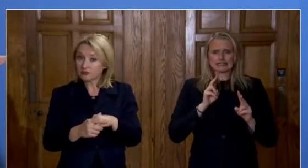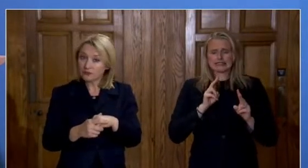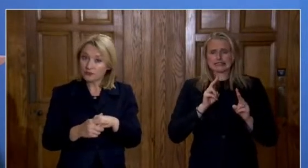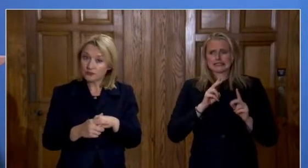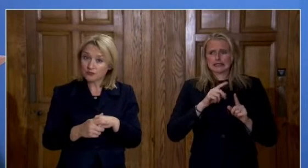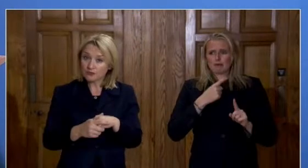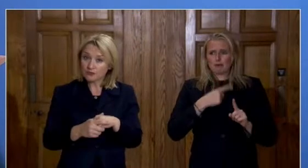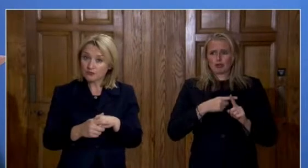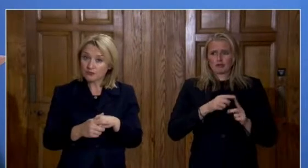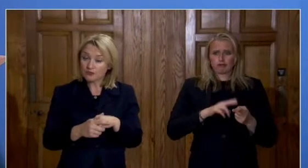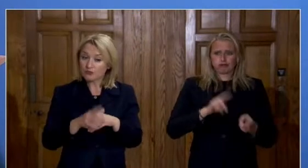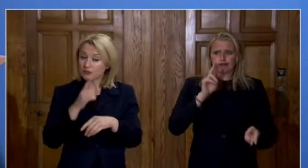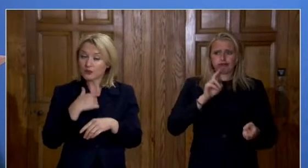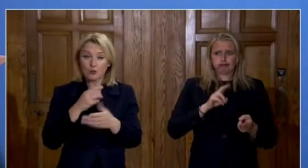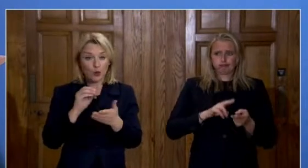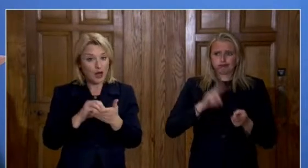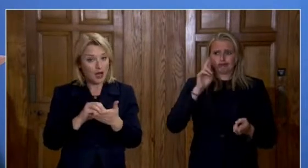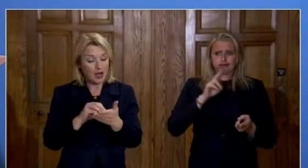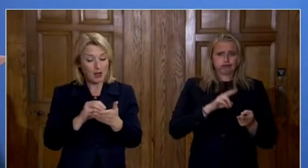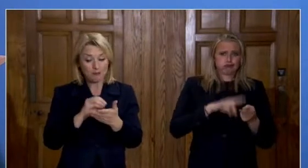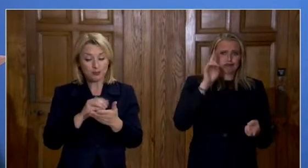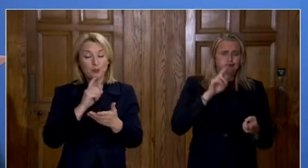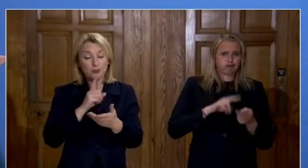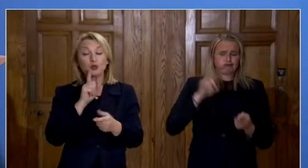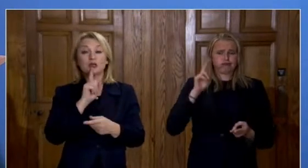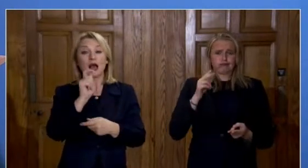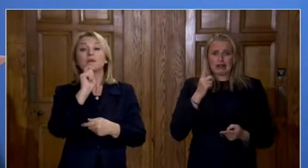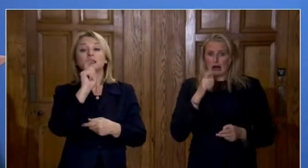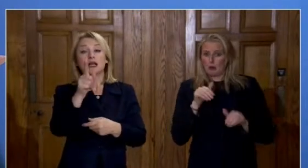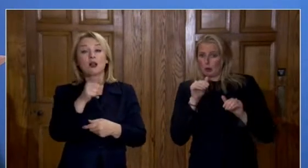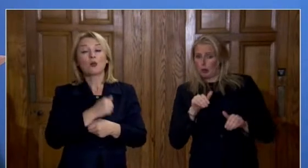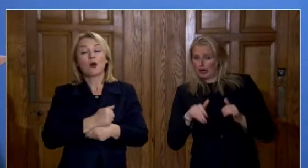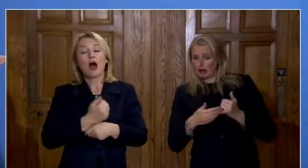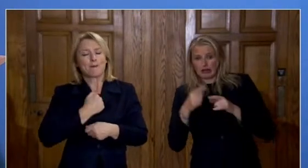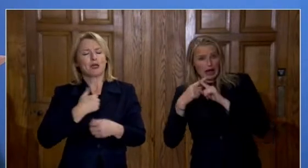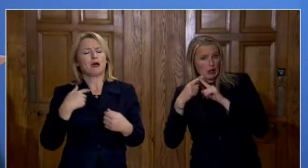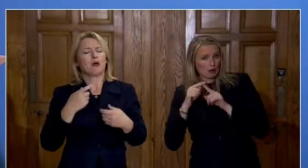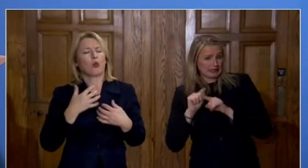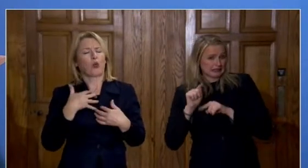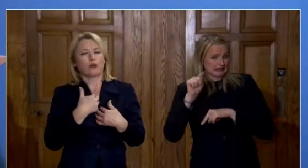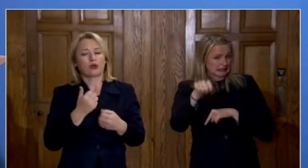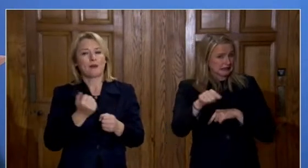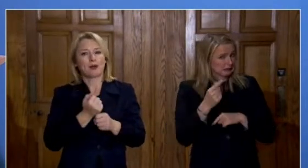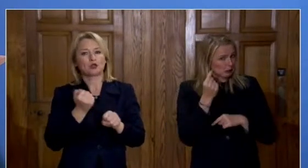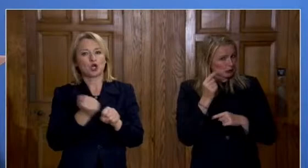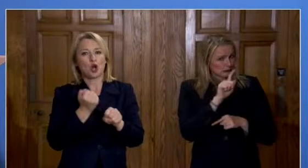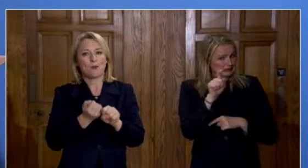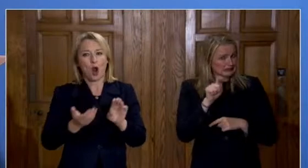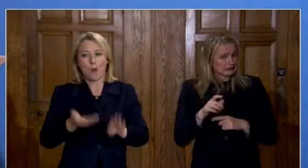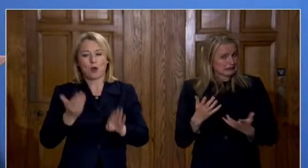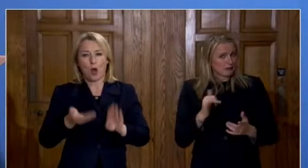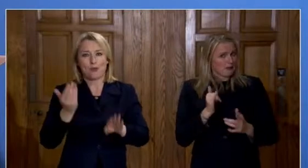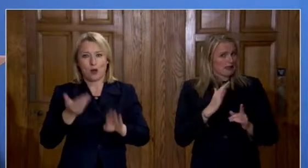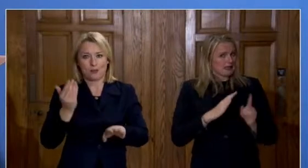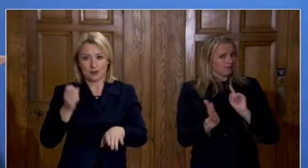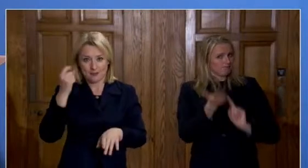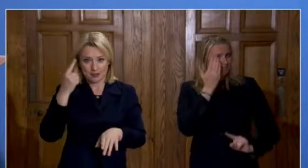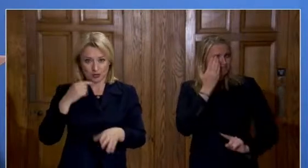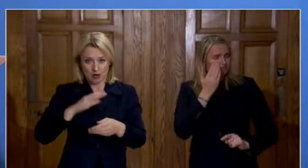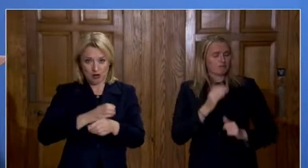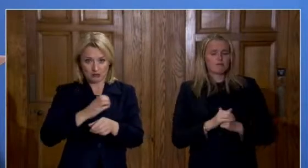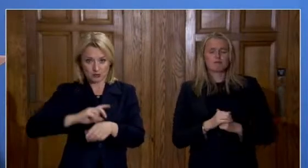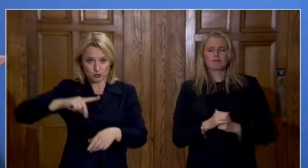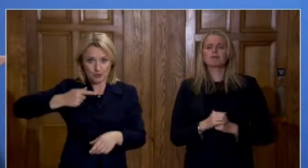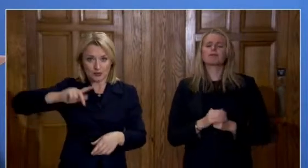cases it's whether we can wait to then um at that halloween period as well just in regards to to your question to ian in